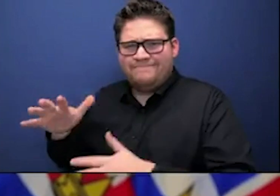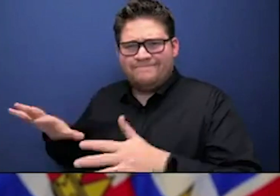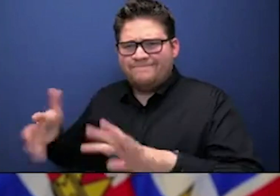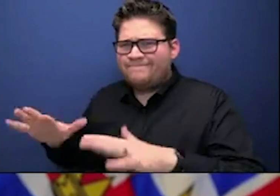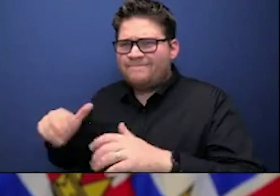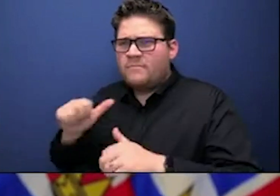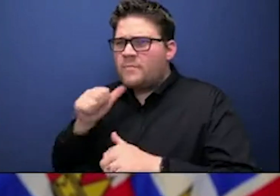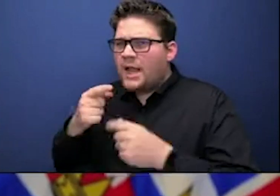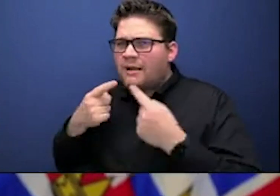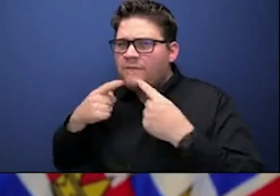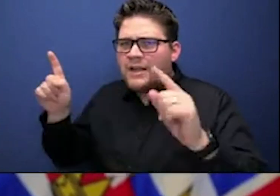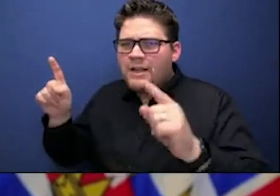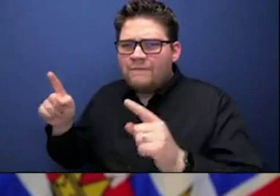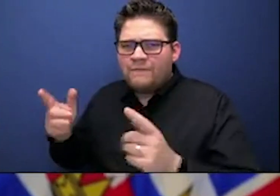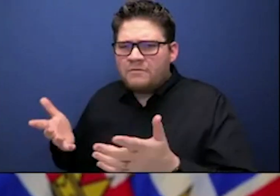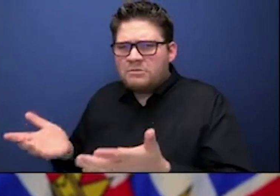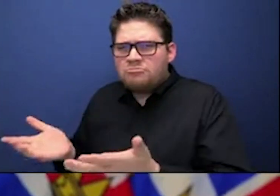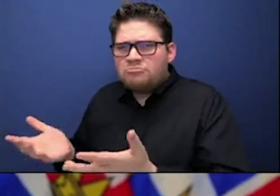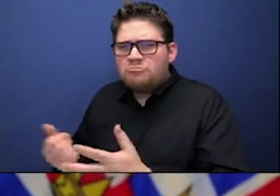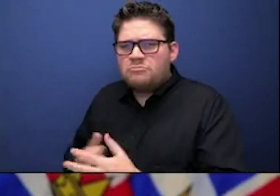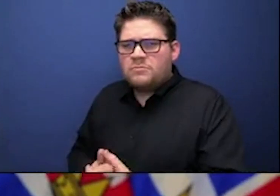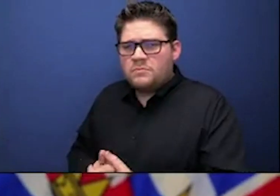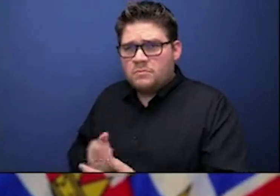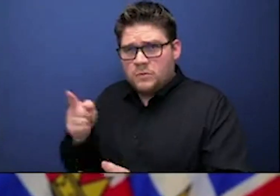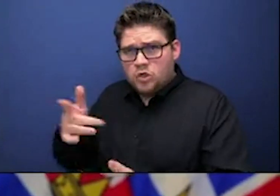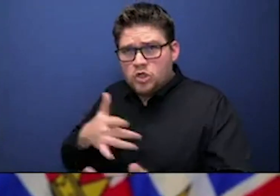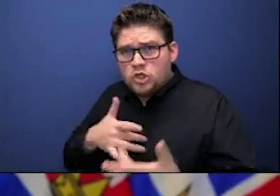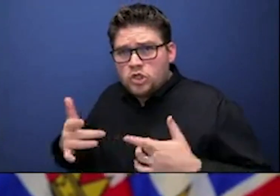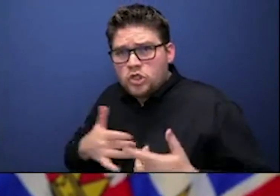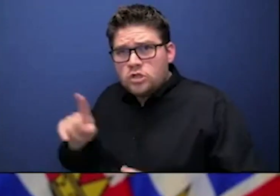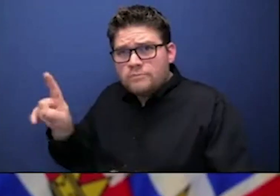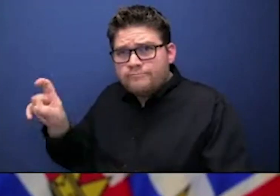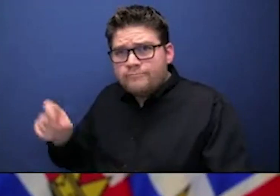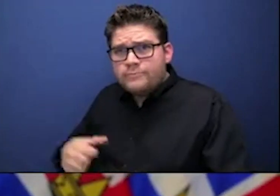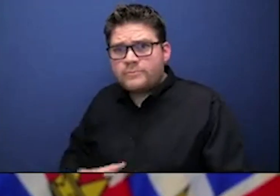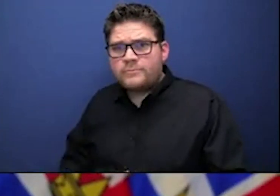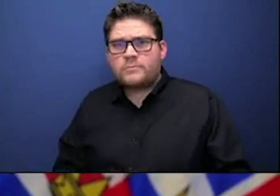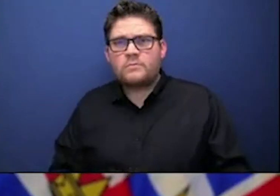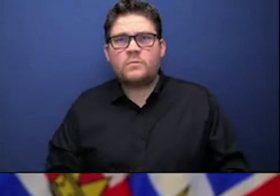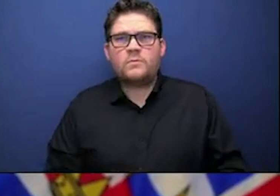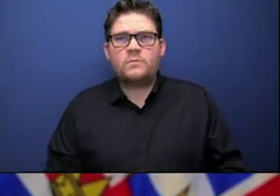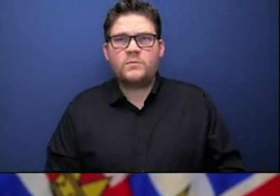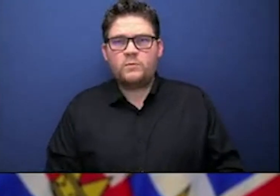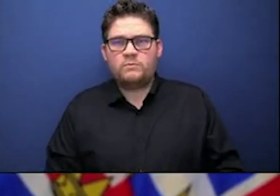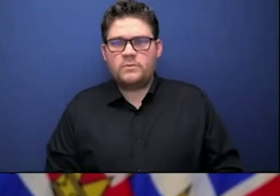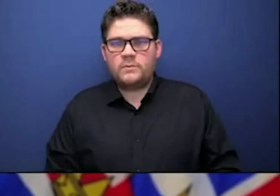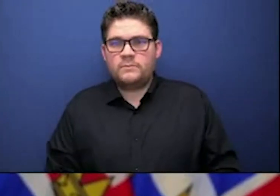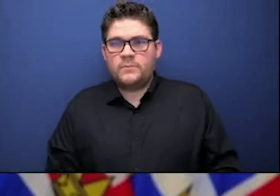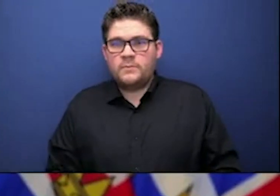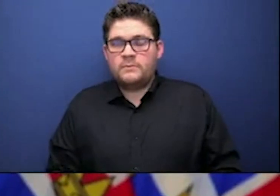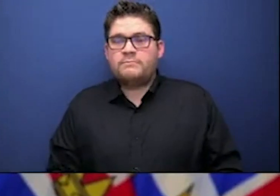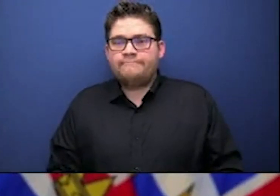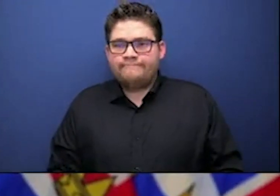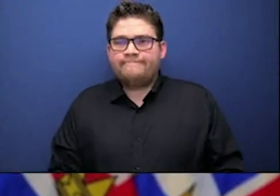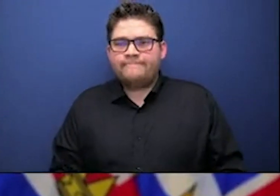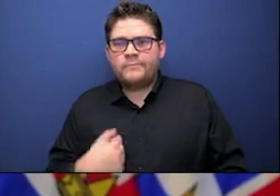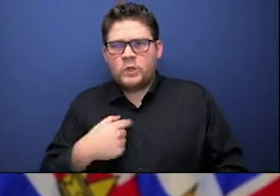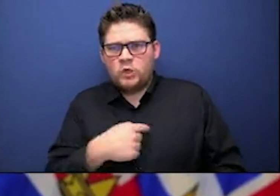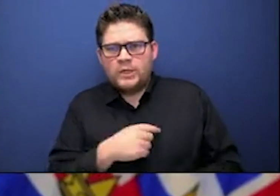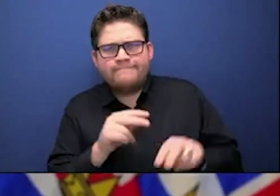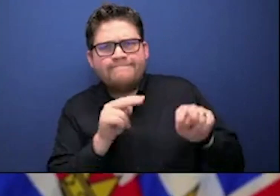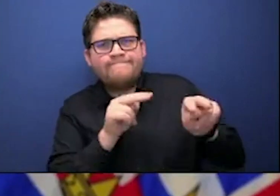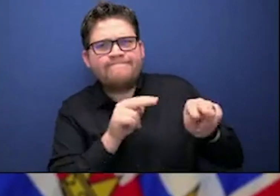learn to live with COVID-19. Yeah, so these are things we're obviously watching very carefully. You know, the